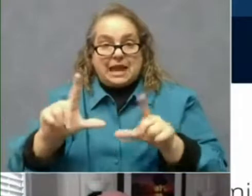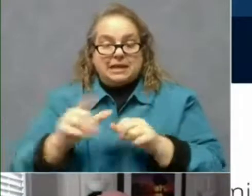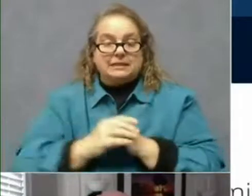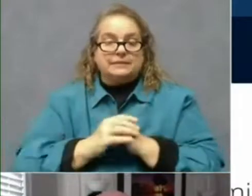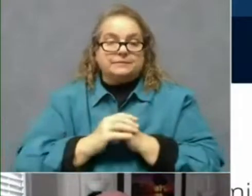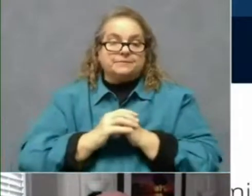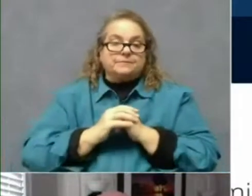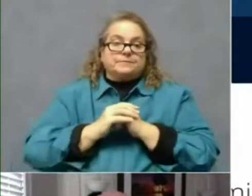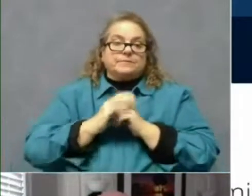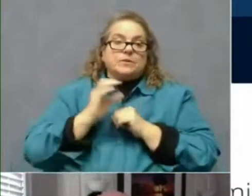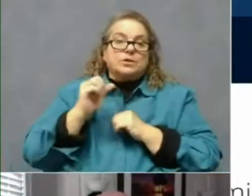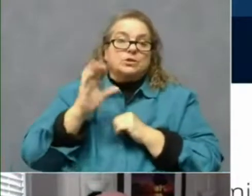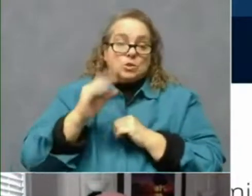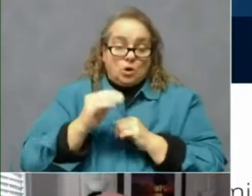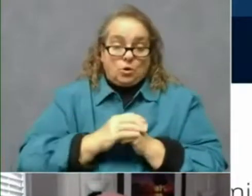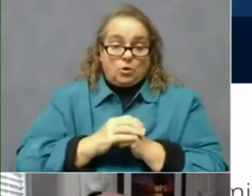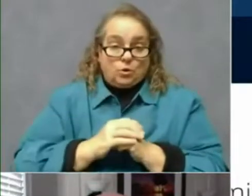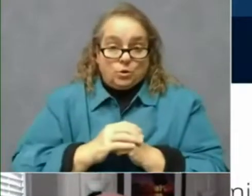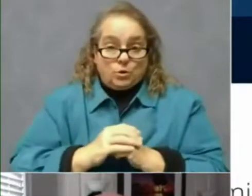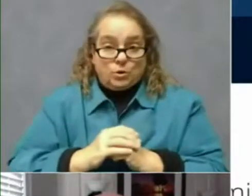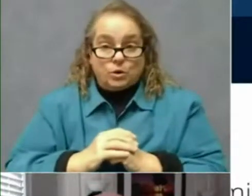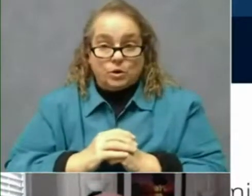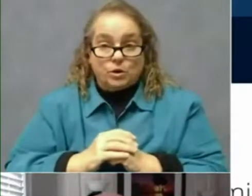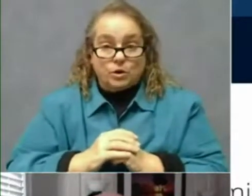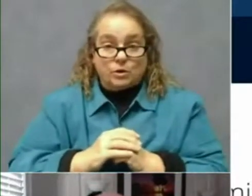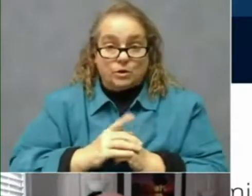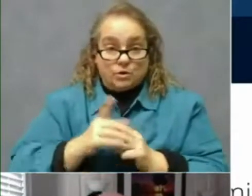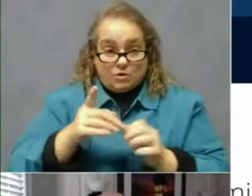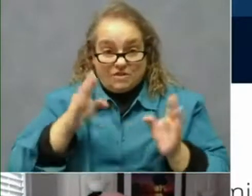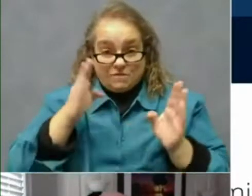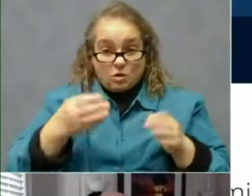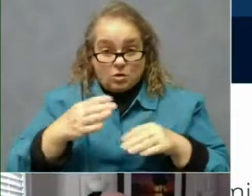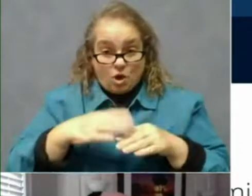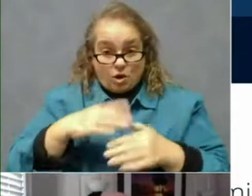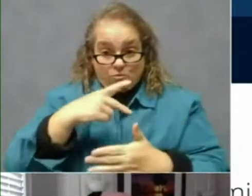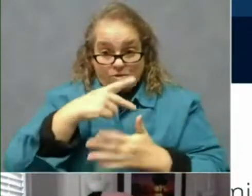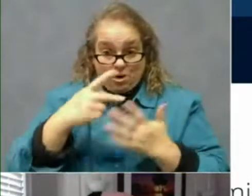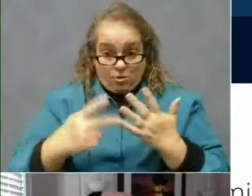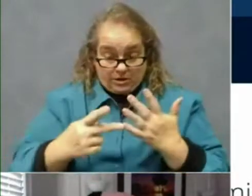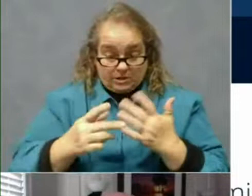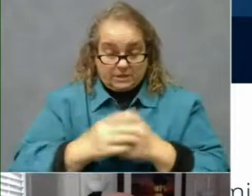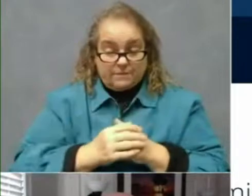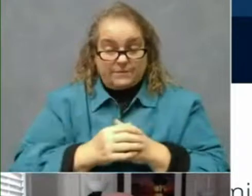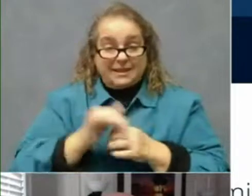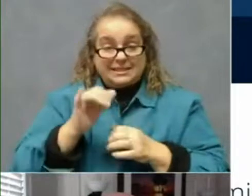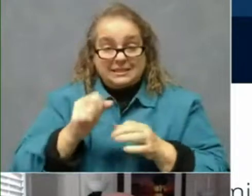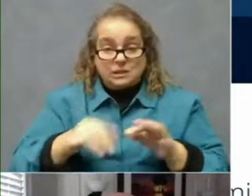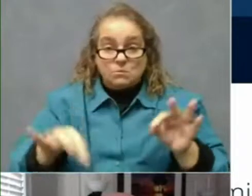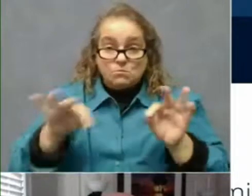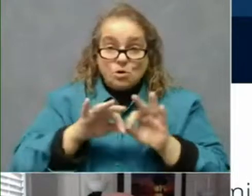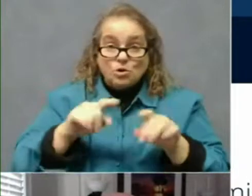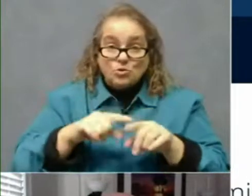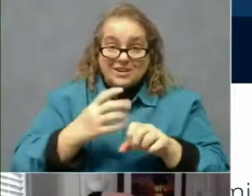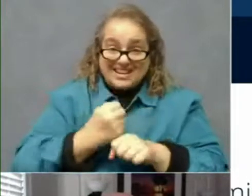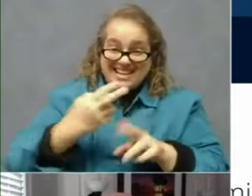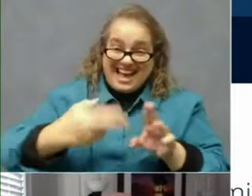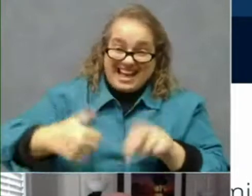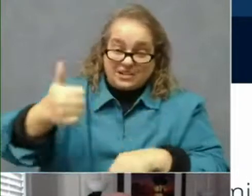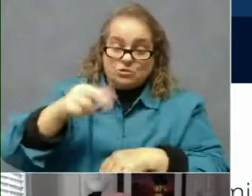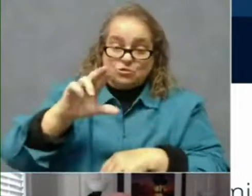So because focusing on priorities is important to try to get the highest risk people,